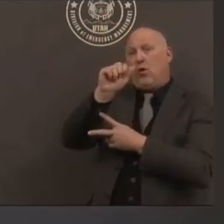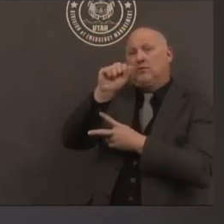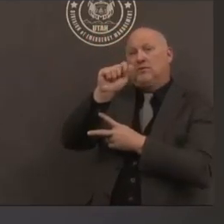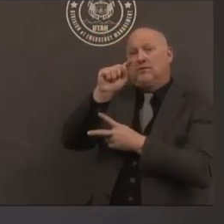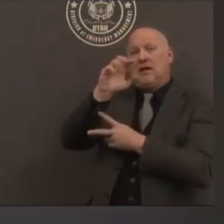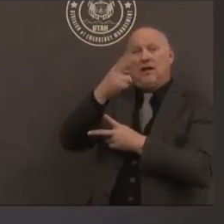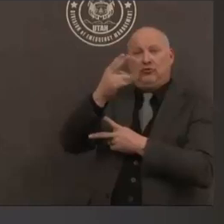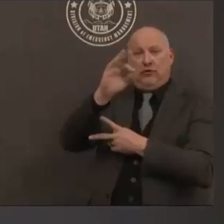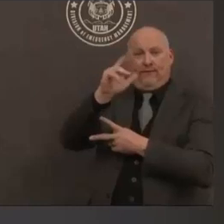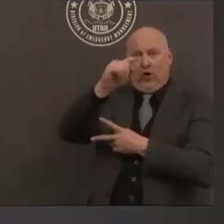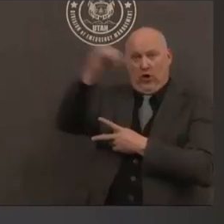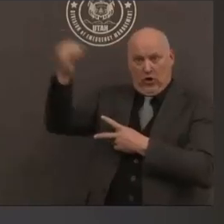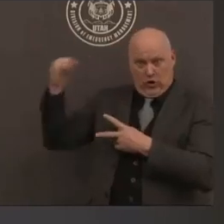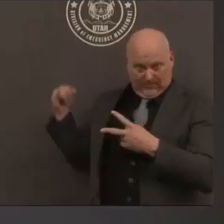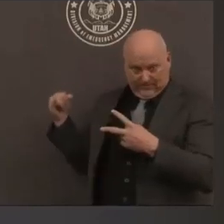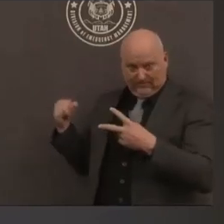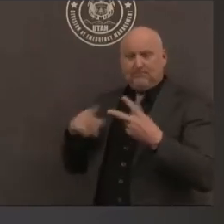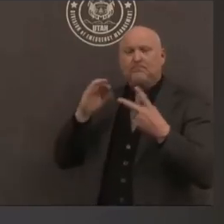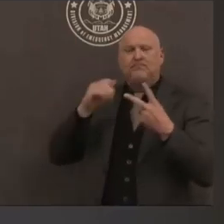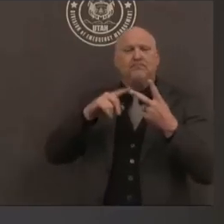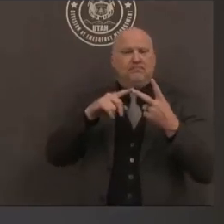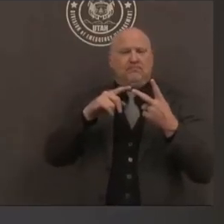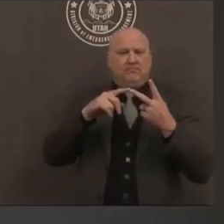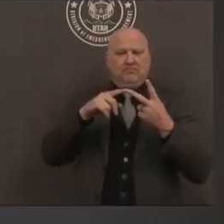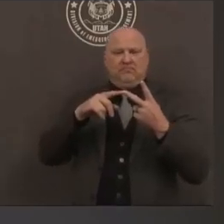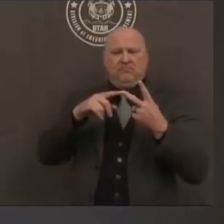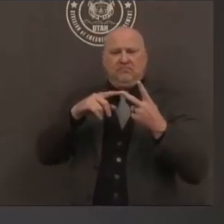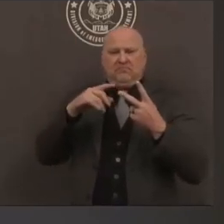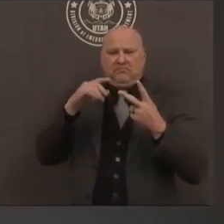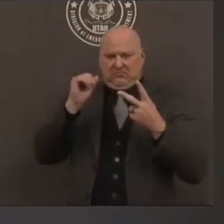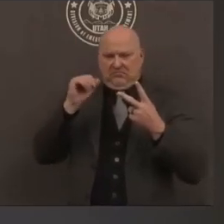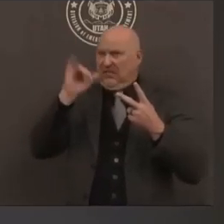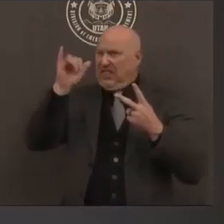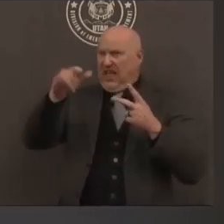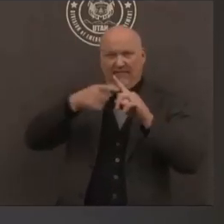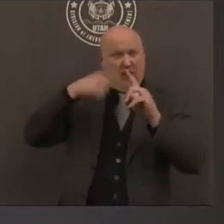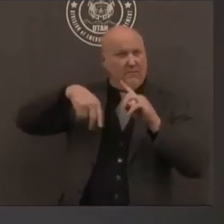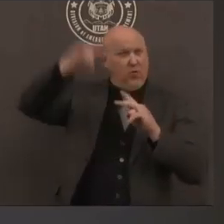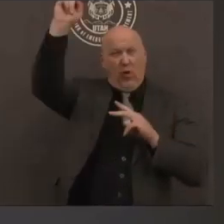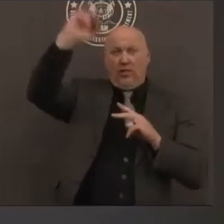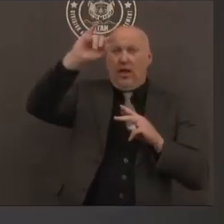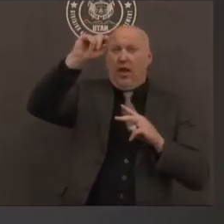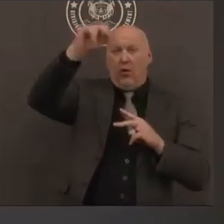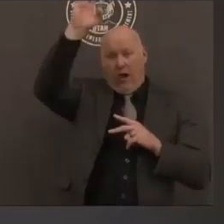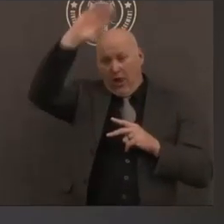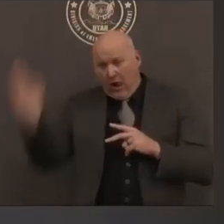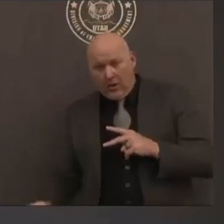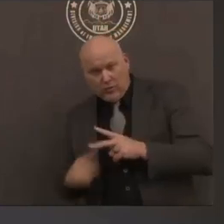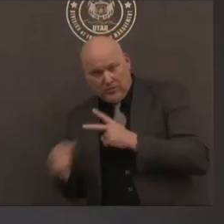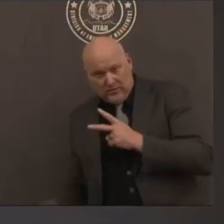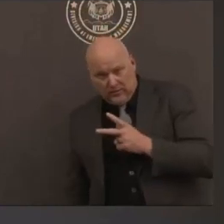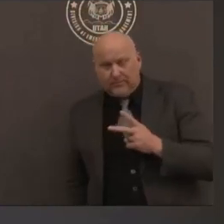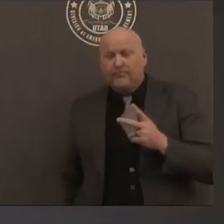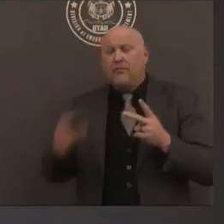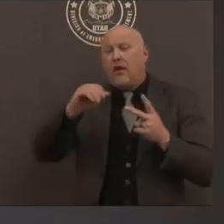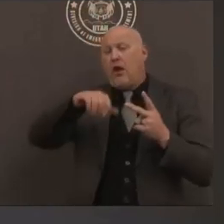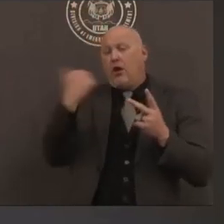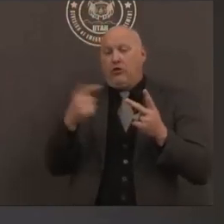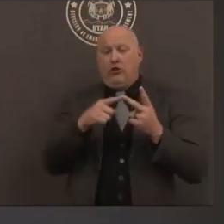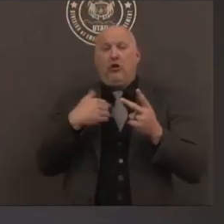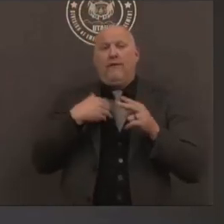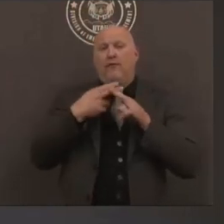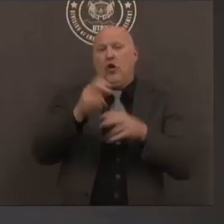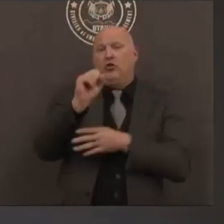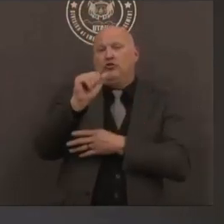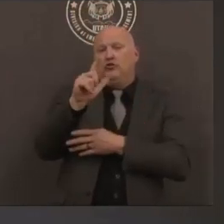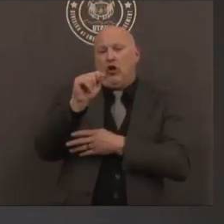sandpeak county it's split up into about 10 segments but across uh the salt lake valley we have numerous other faults and the one you're probably referring to is the west